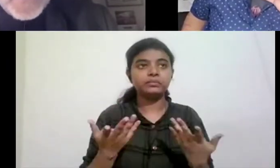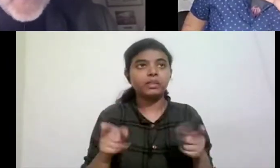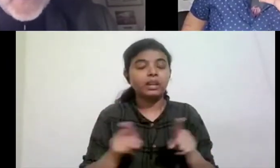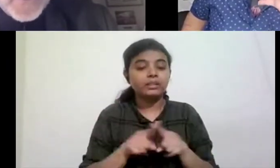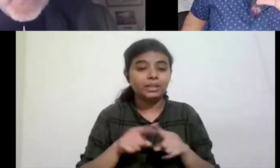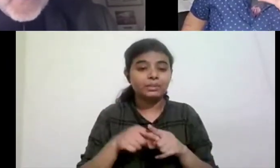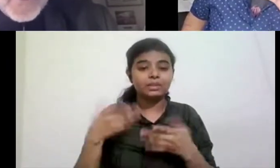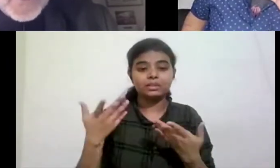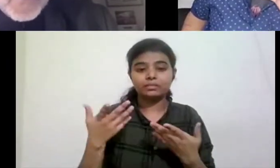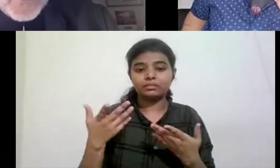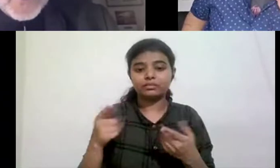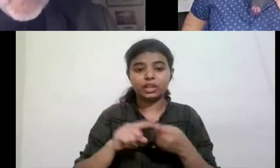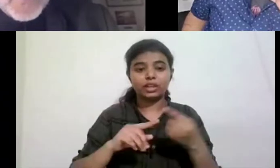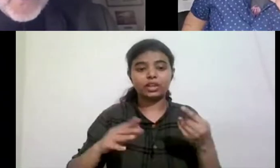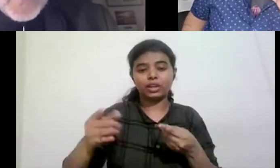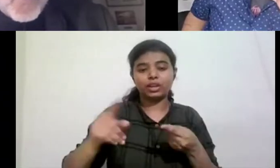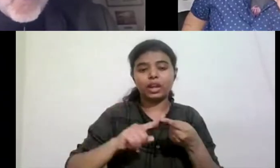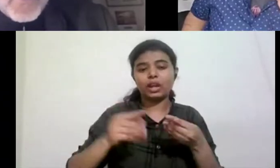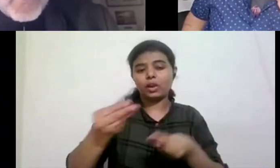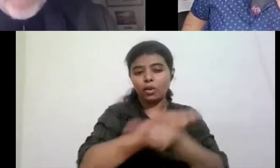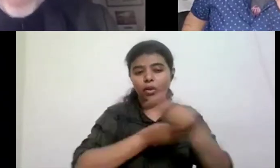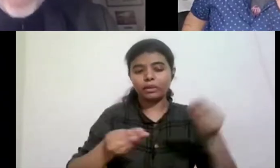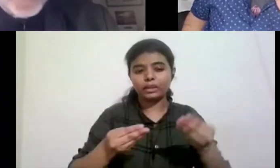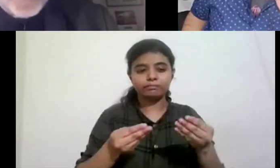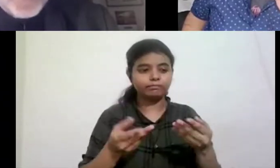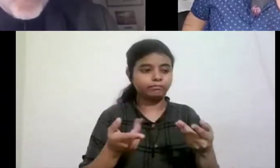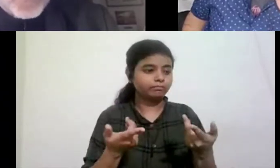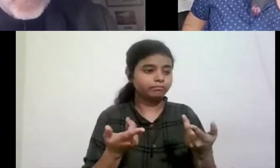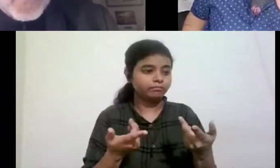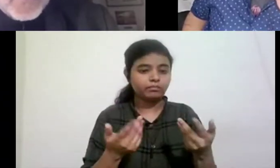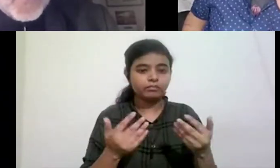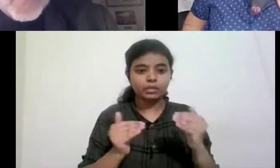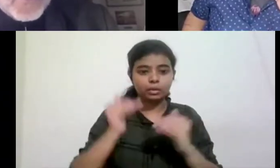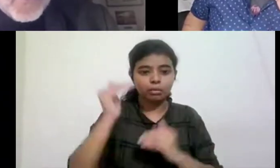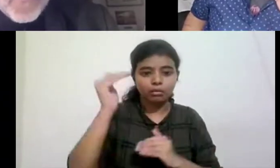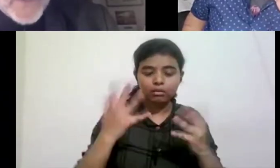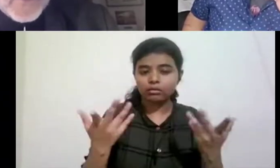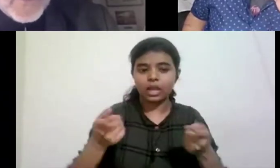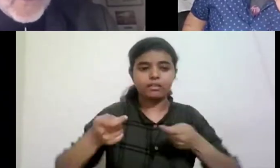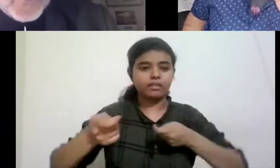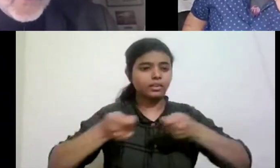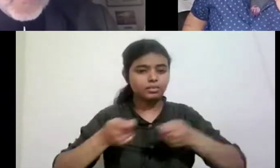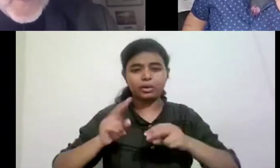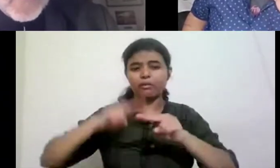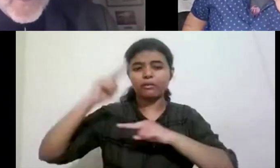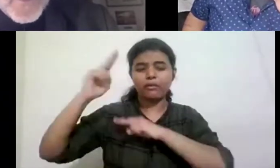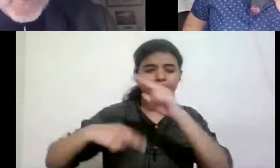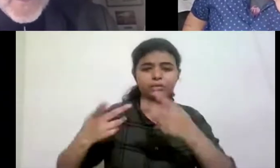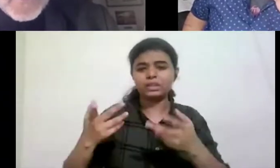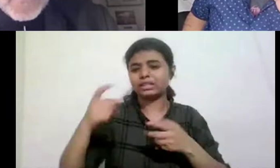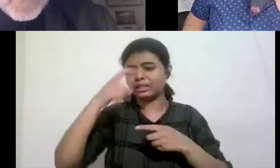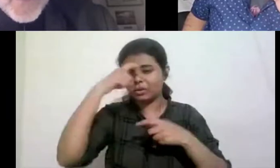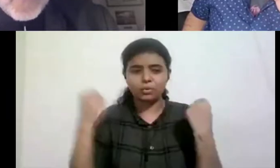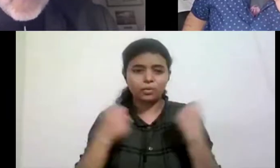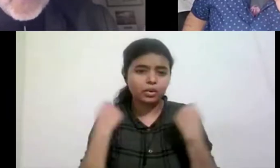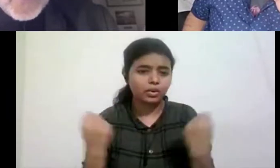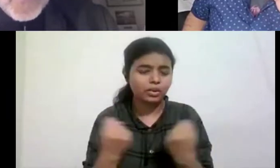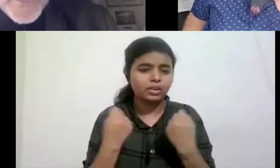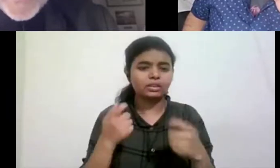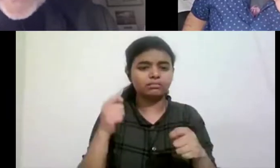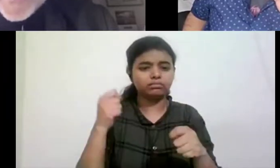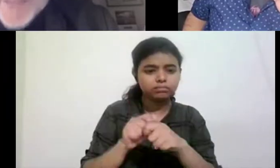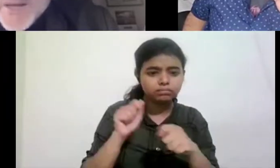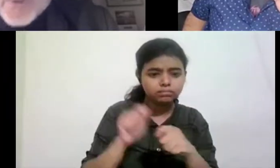in the idea of economic redistribution or, you know, worker control of factories or whatever that, that would